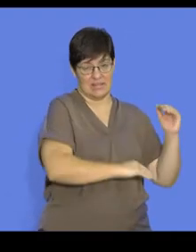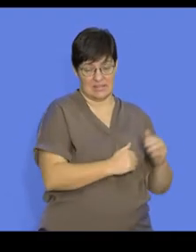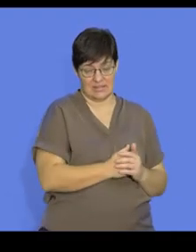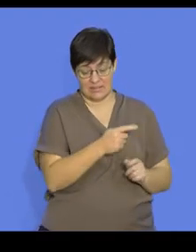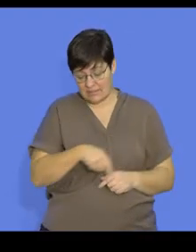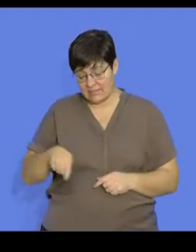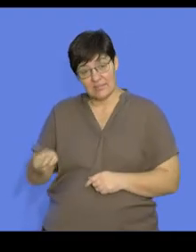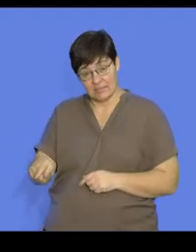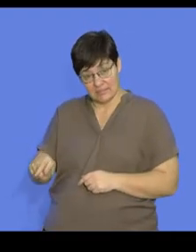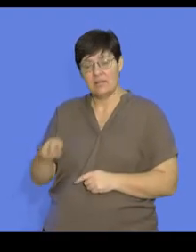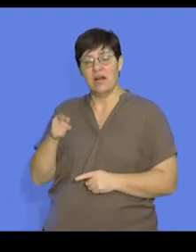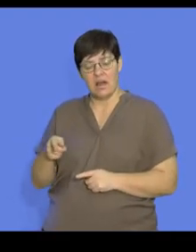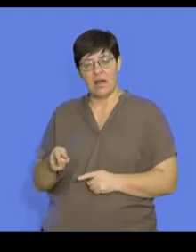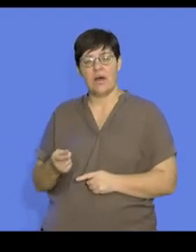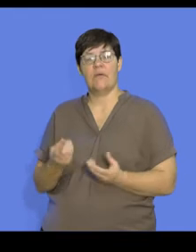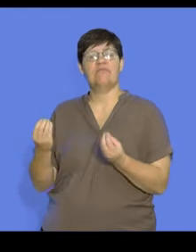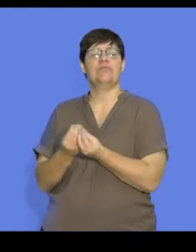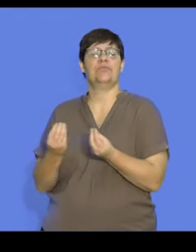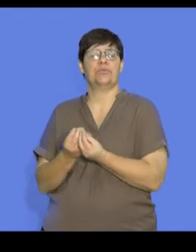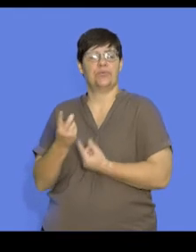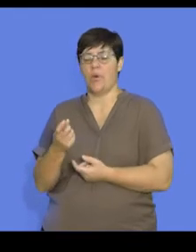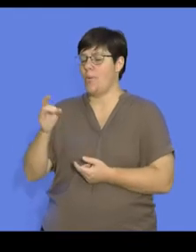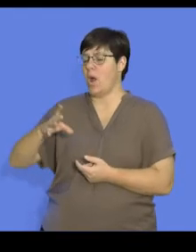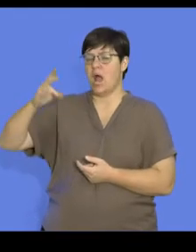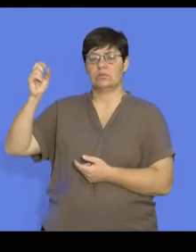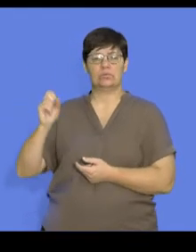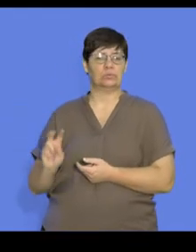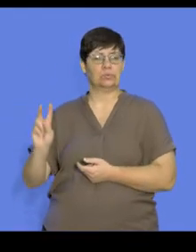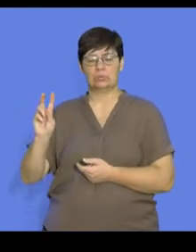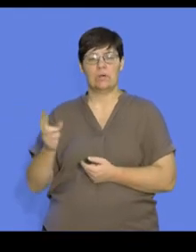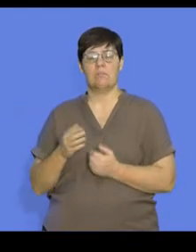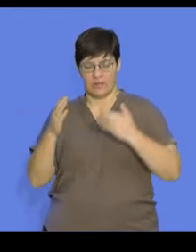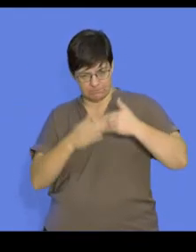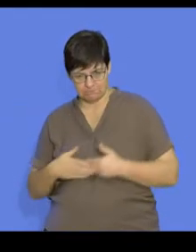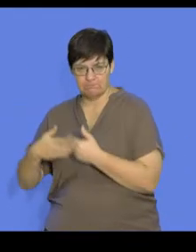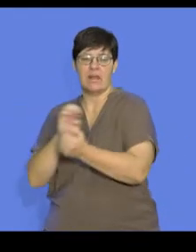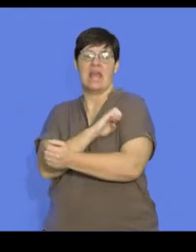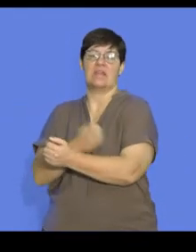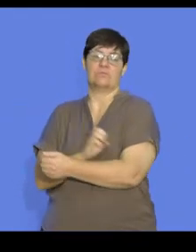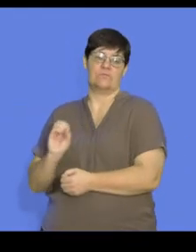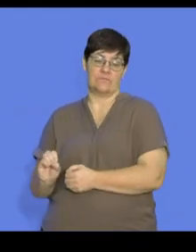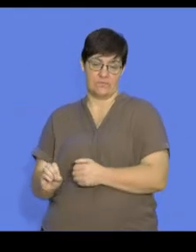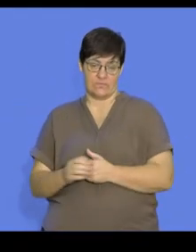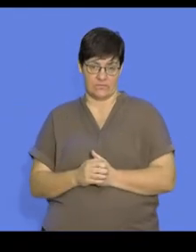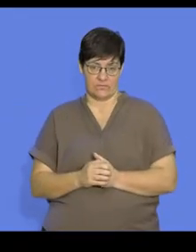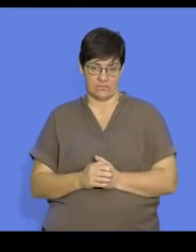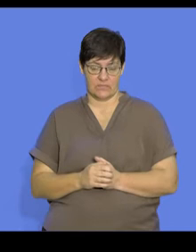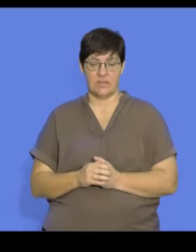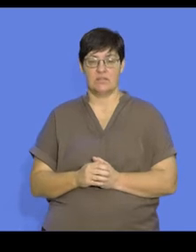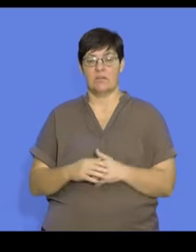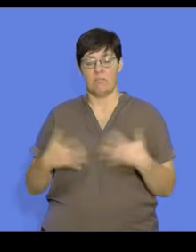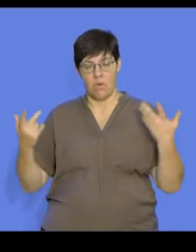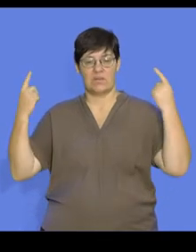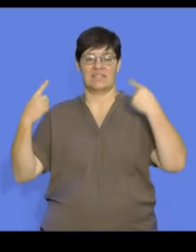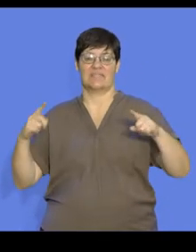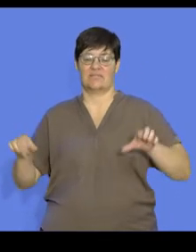If we compare that to the K strategy, the K strategy individuals show larger amounts of parental care. And this ensures